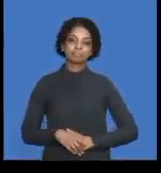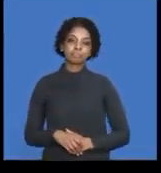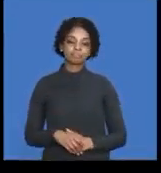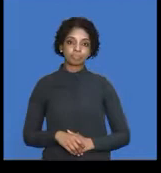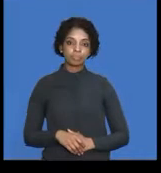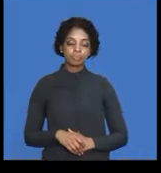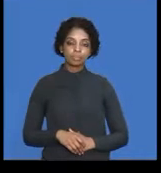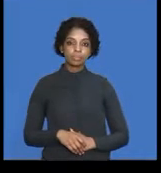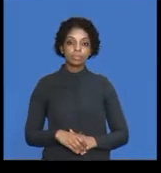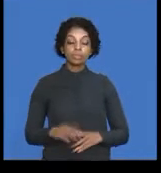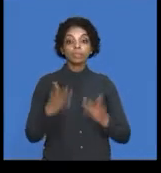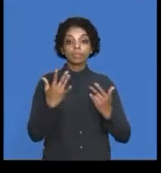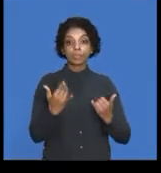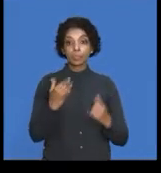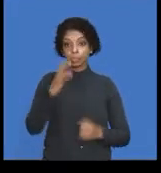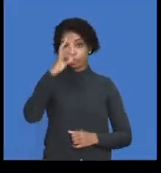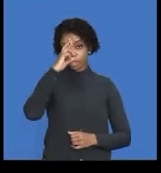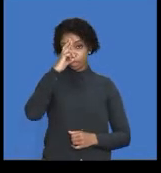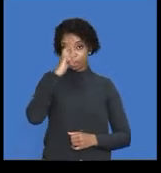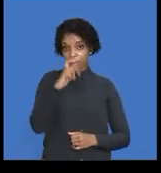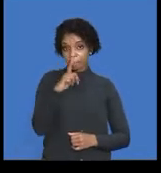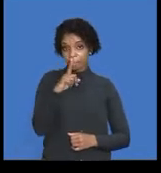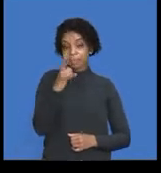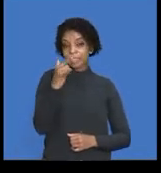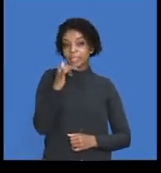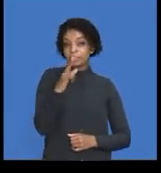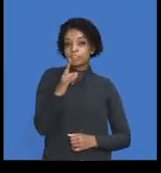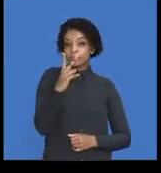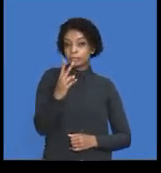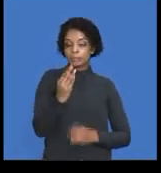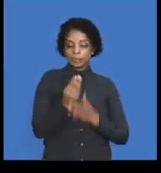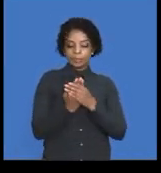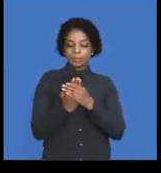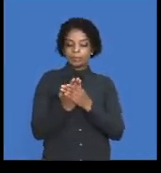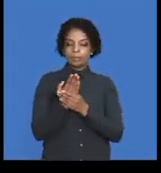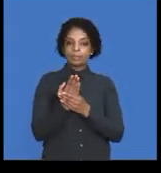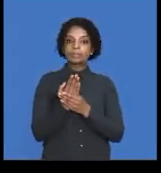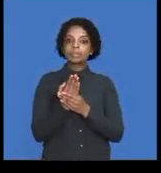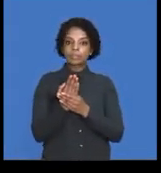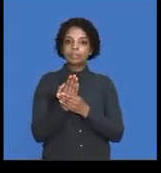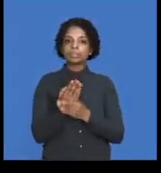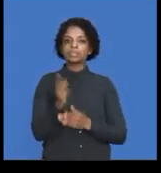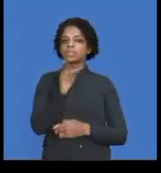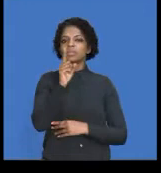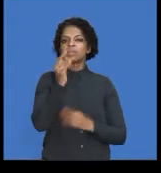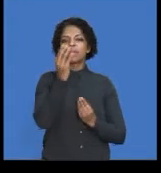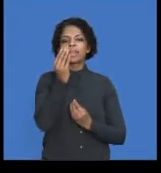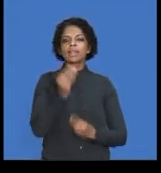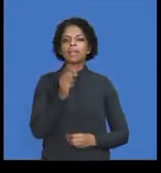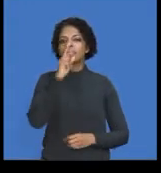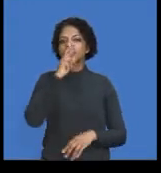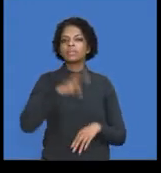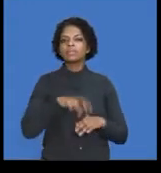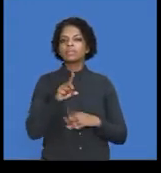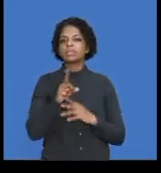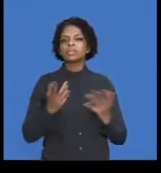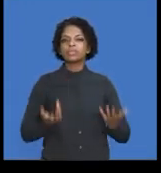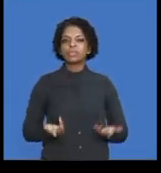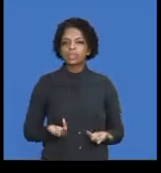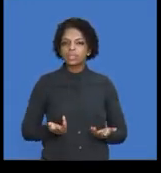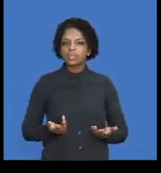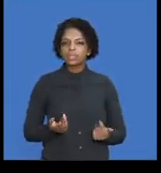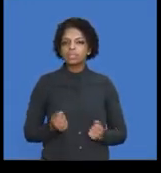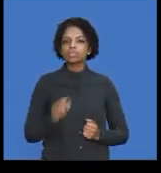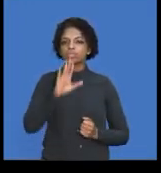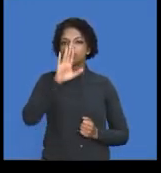looking at expected receipts from debtors, what figure do you need? You need your